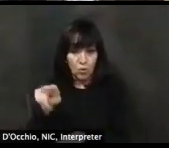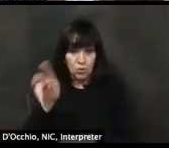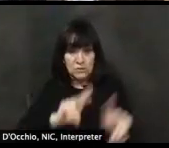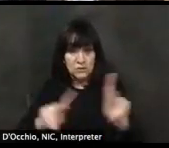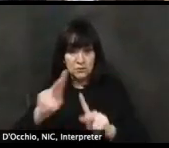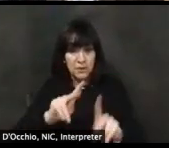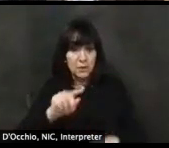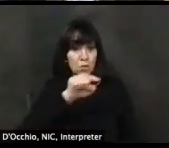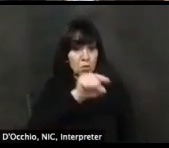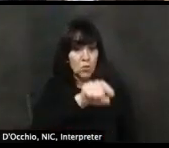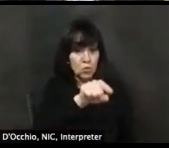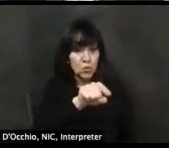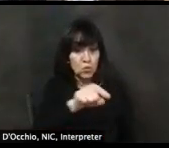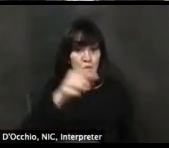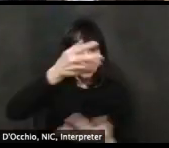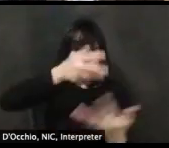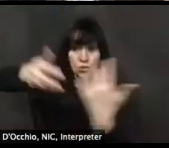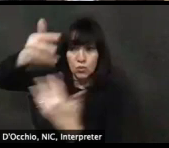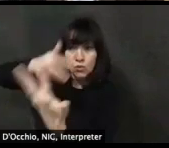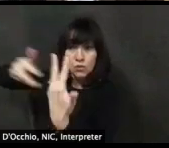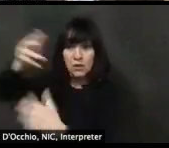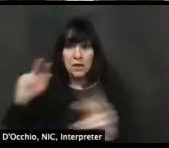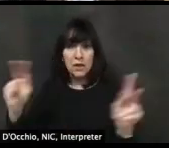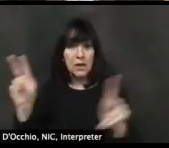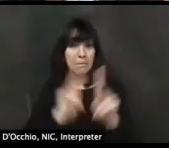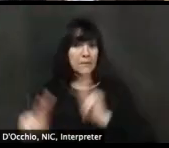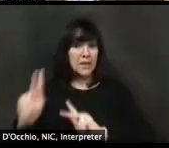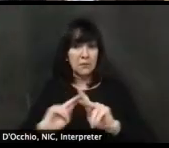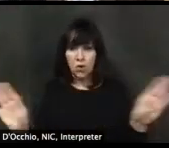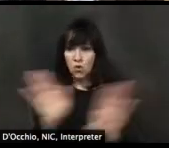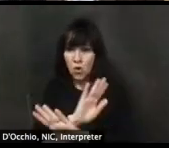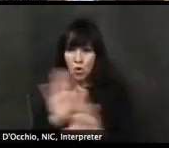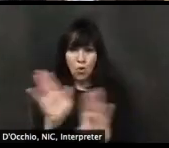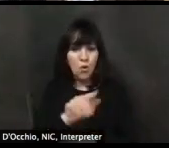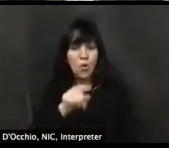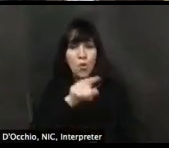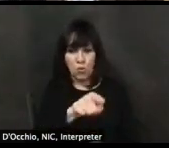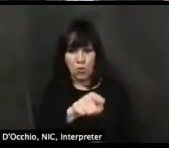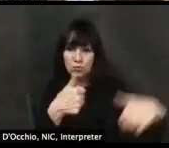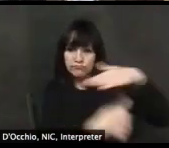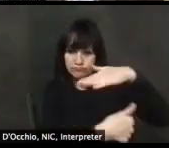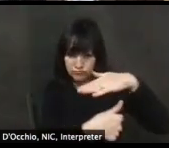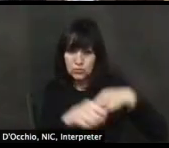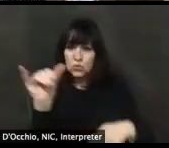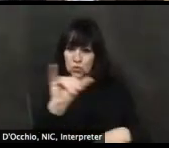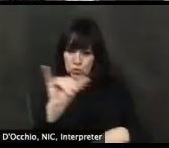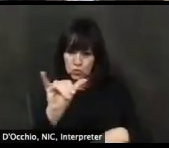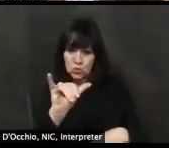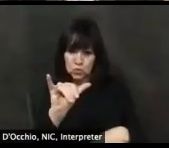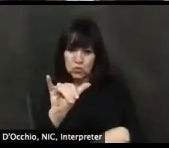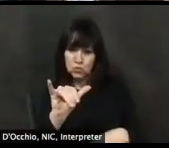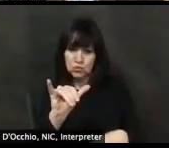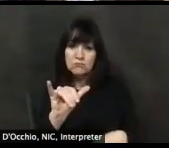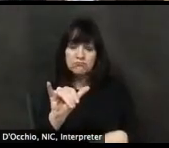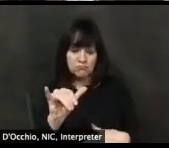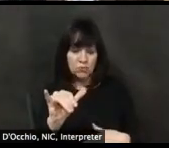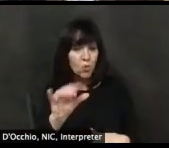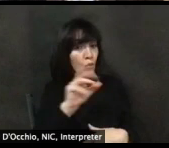critically important public health tool, um, for us to use to, um, to really decrease the spread.